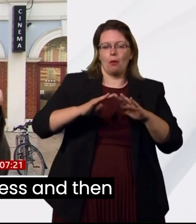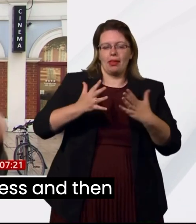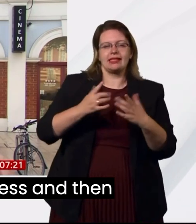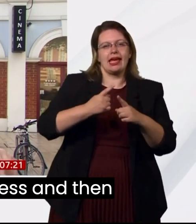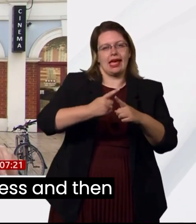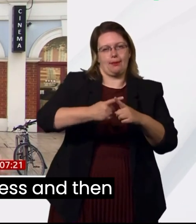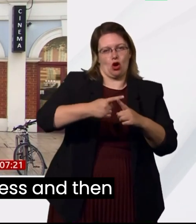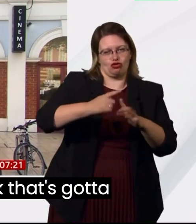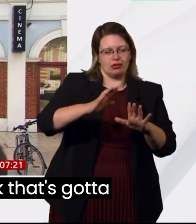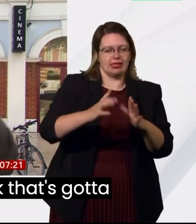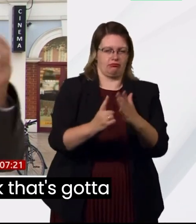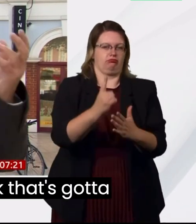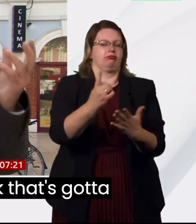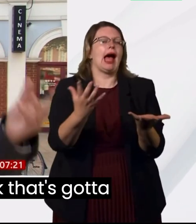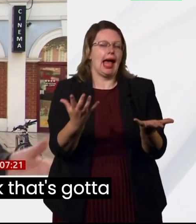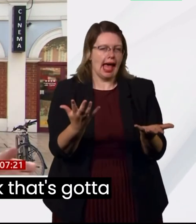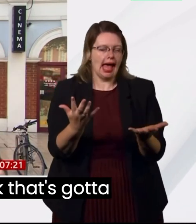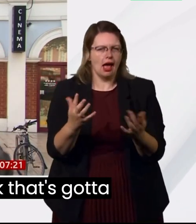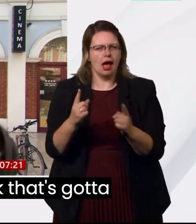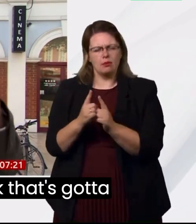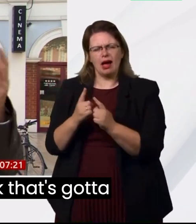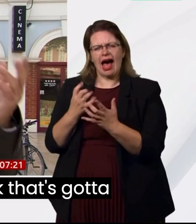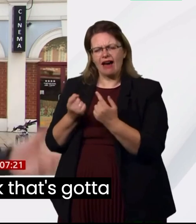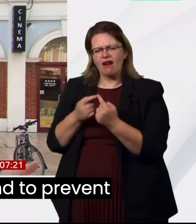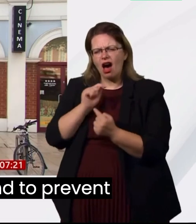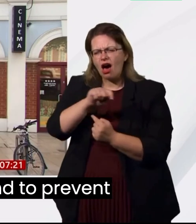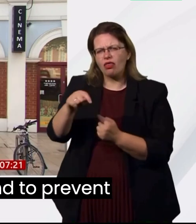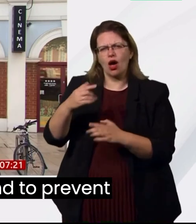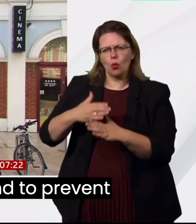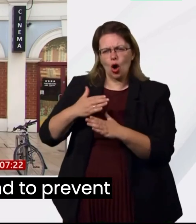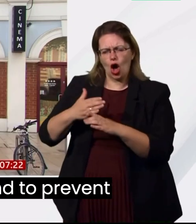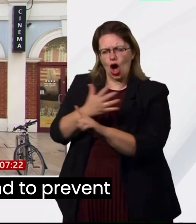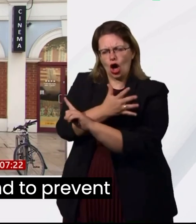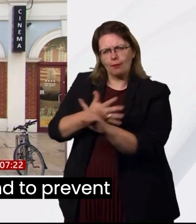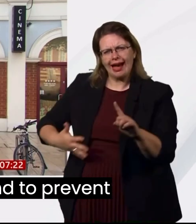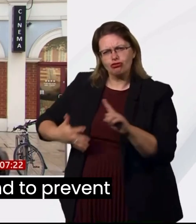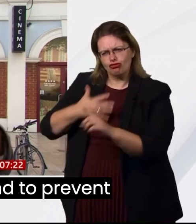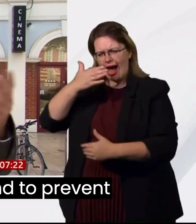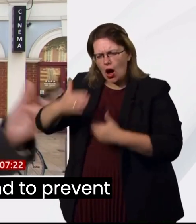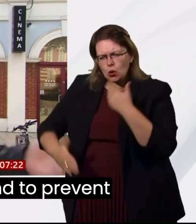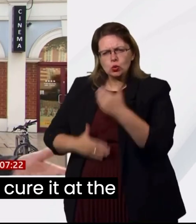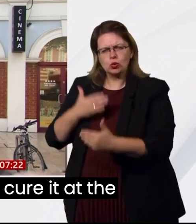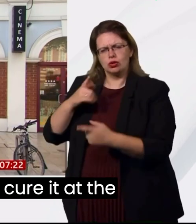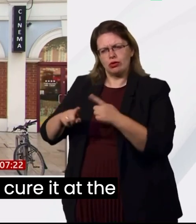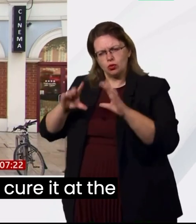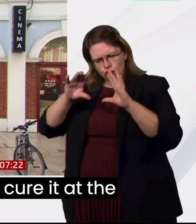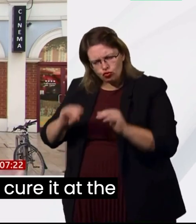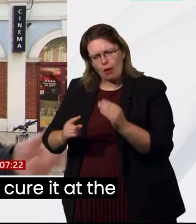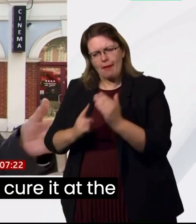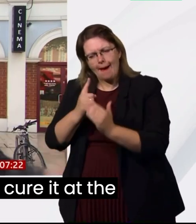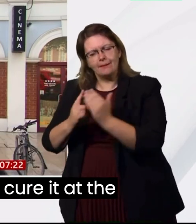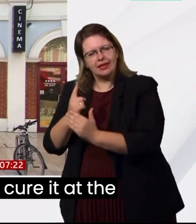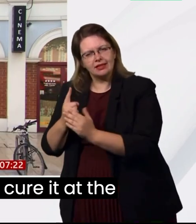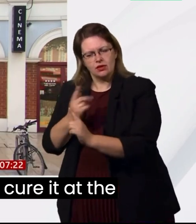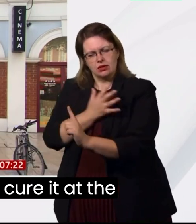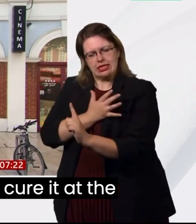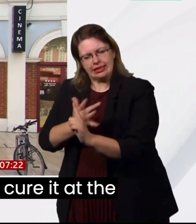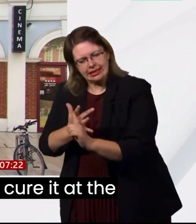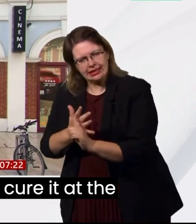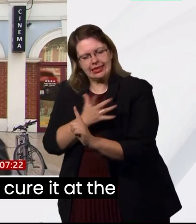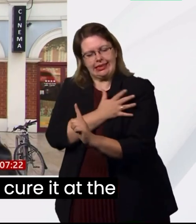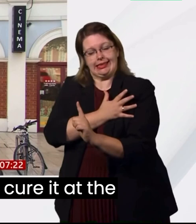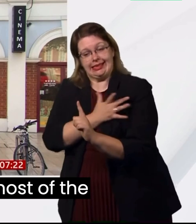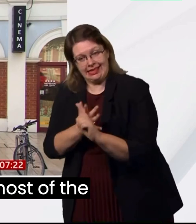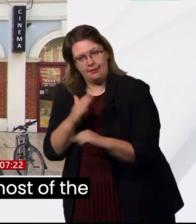and then there's all the steady work that's got to be done in the background to prevent homelessness and also to